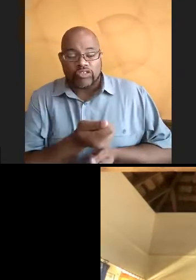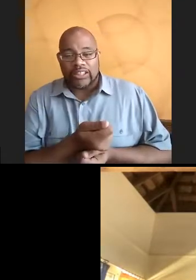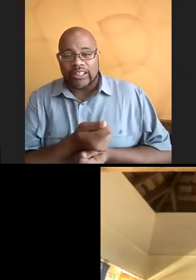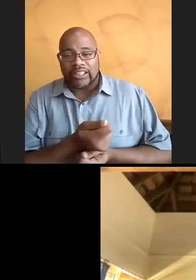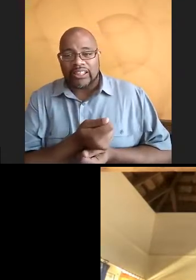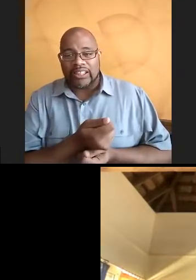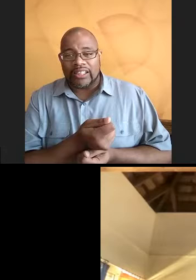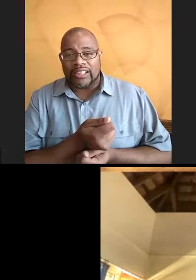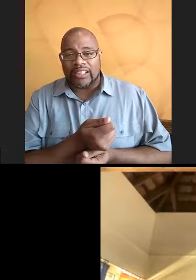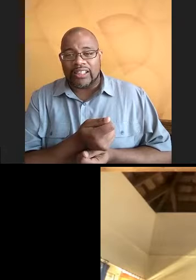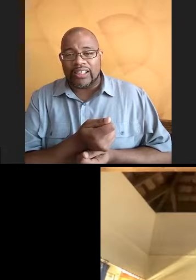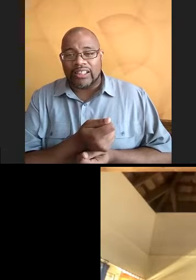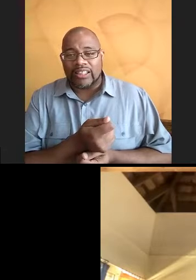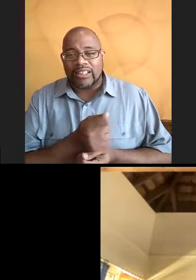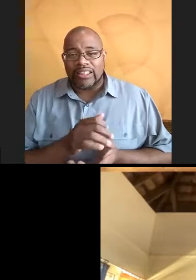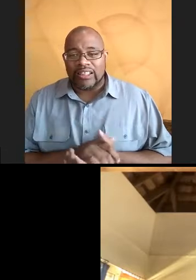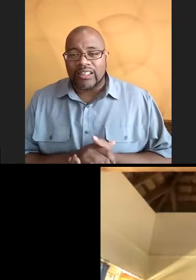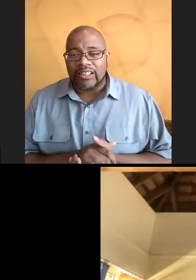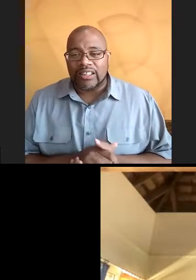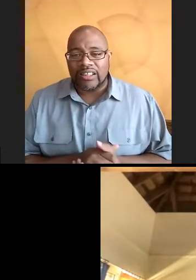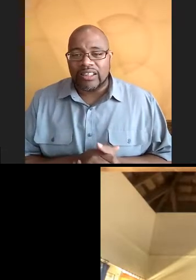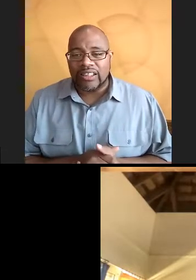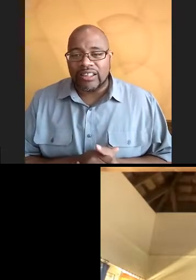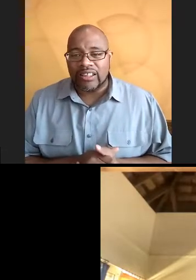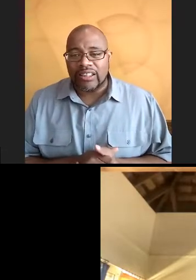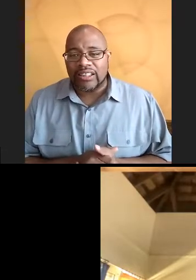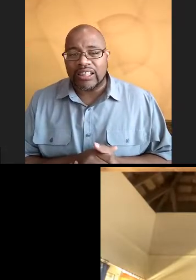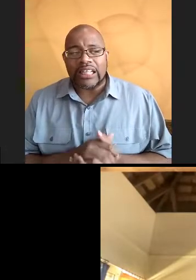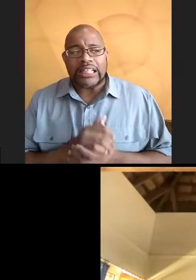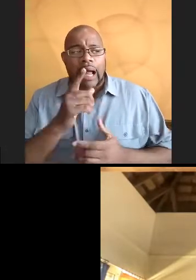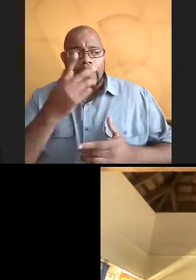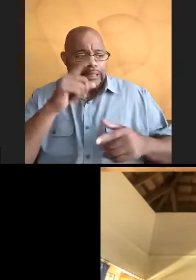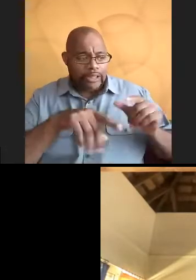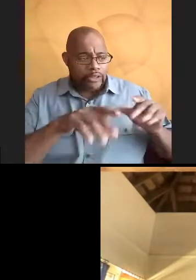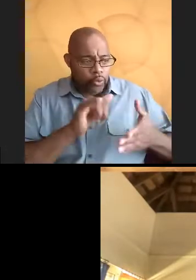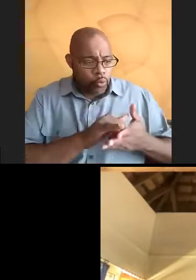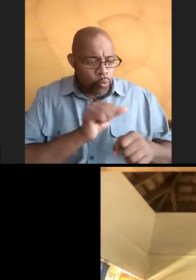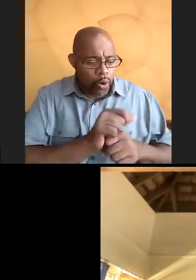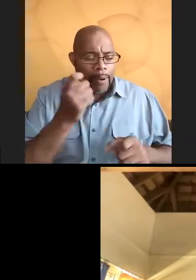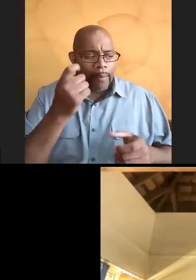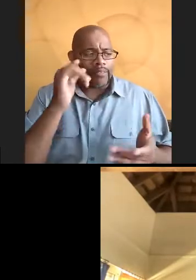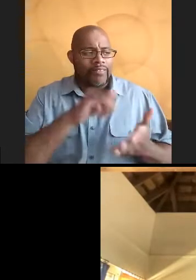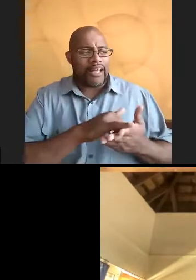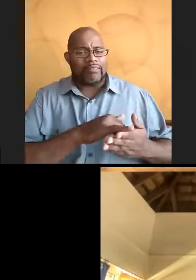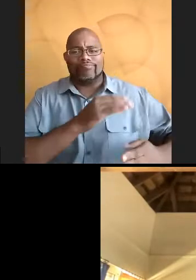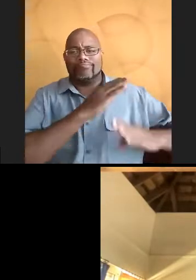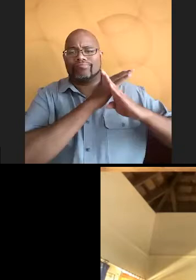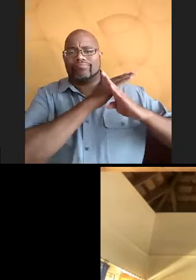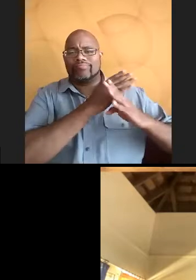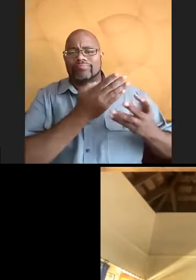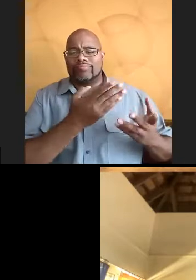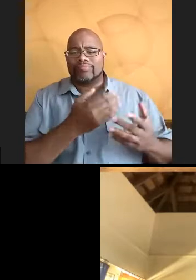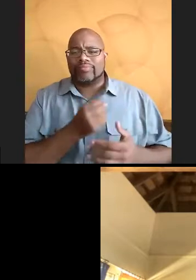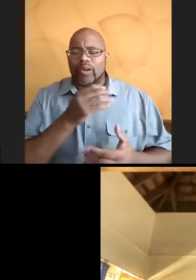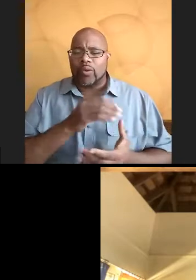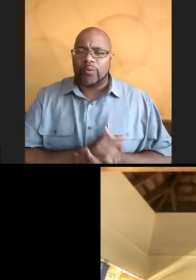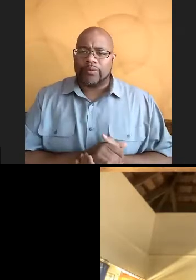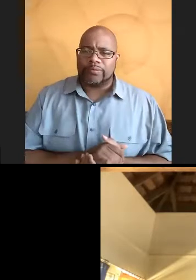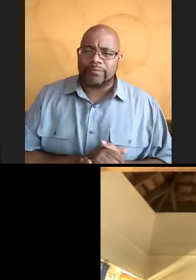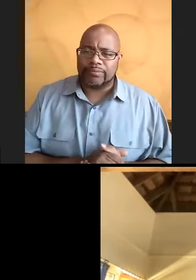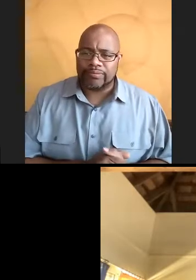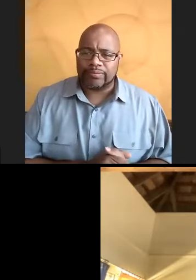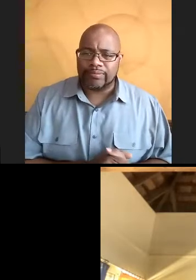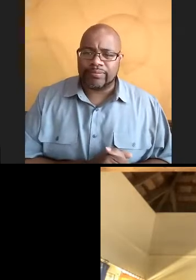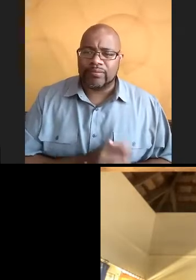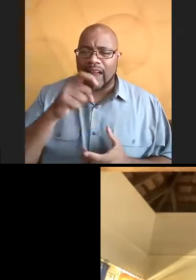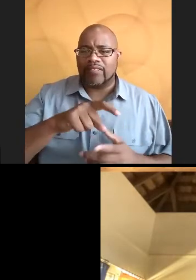they're not, they can't do the work, but it's simply because of exclusion. And so we